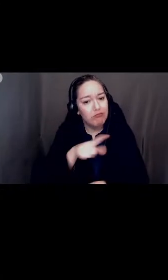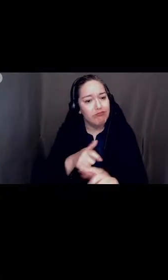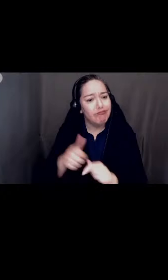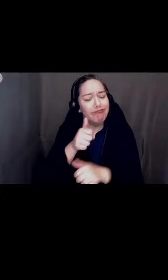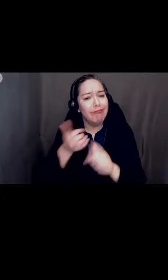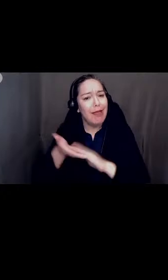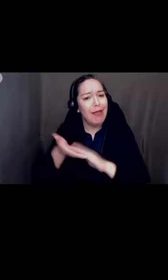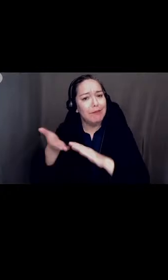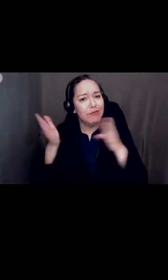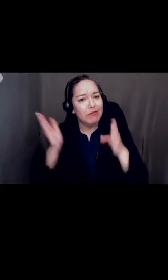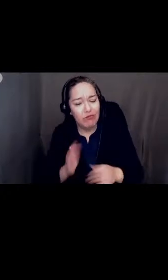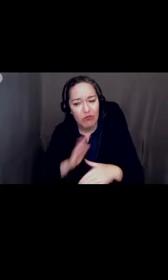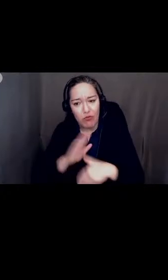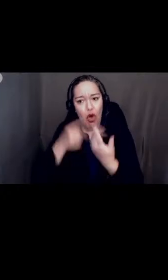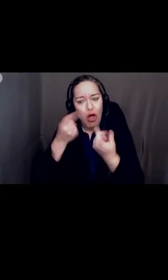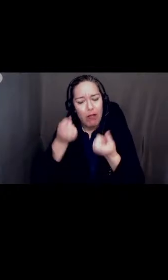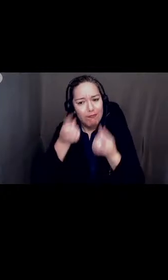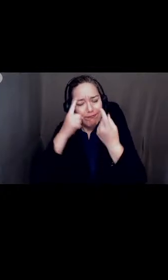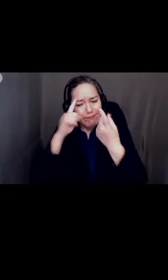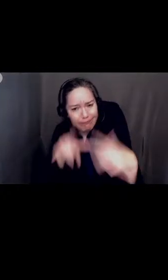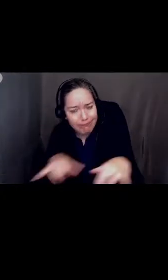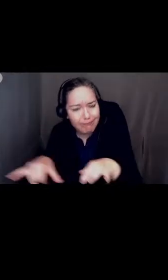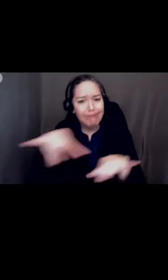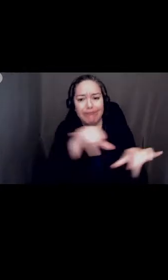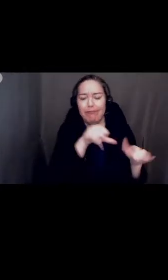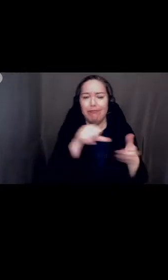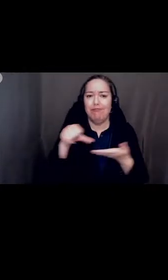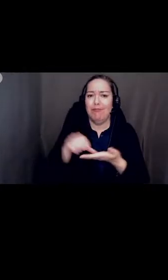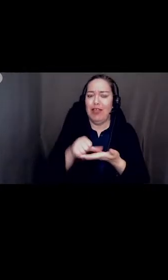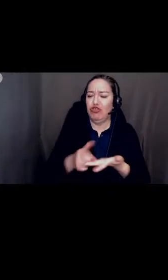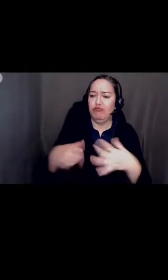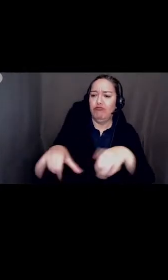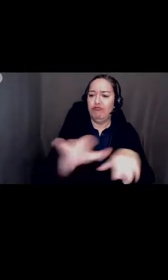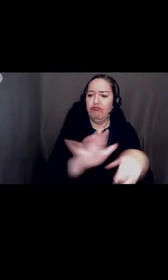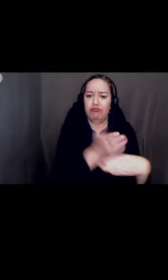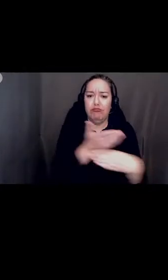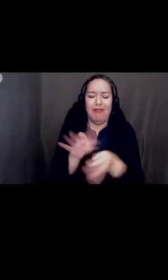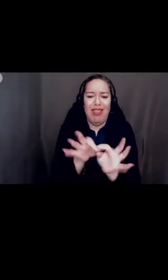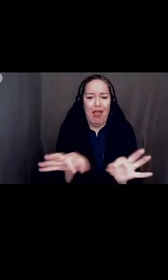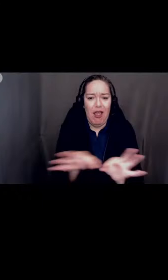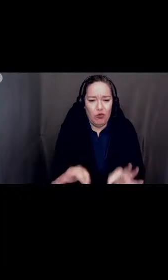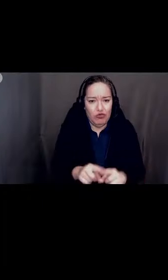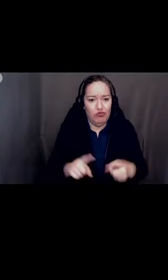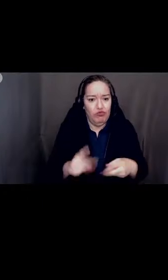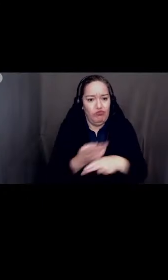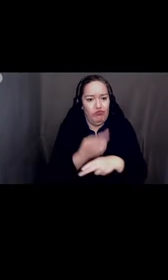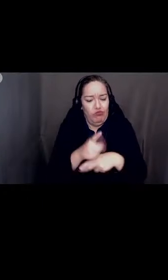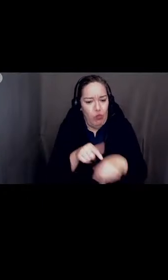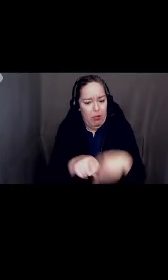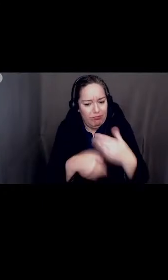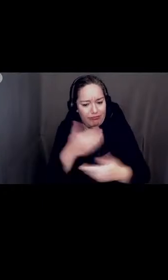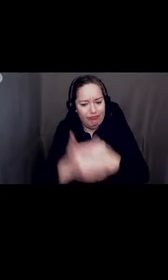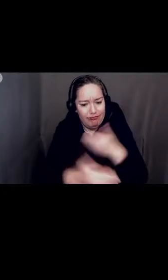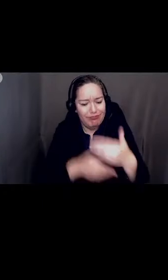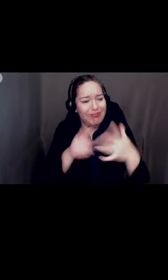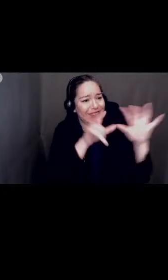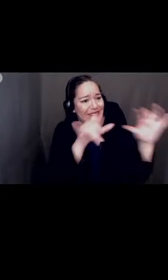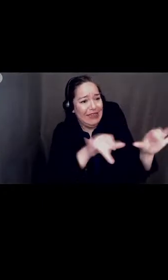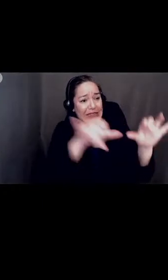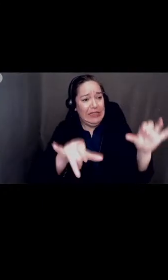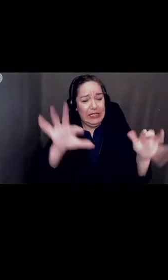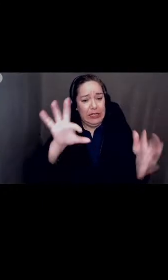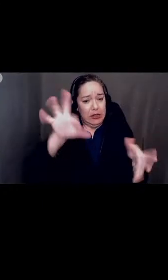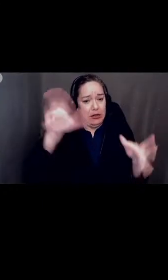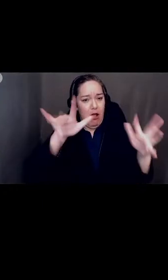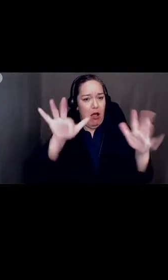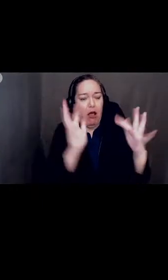page and have a common language and a common That's experience to draw from as we tried to align our systems. And